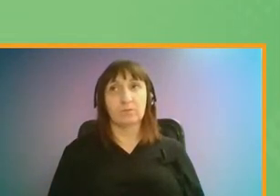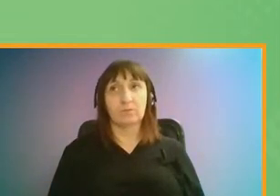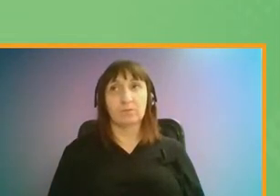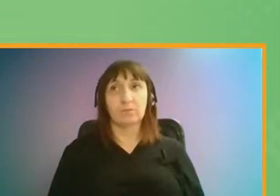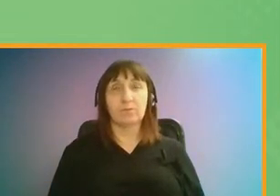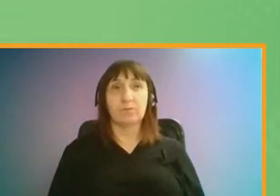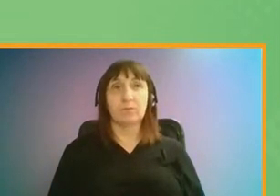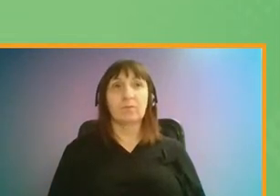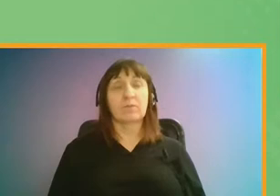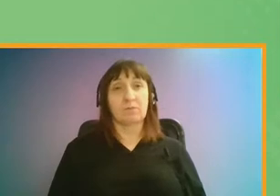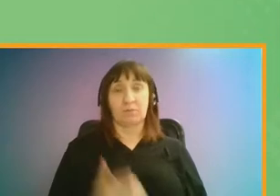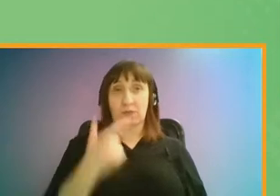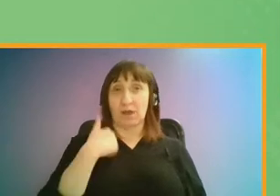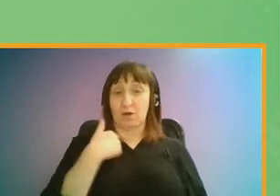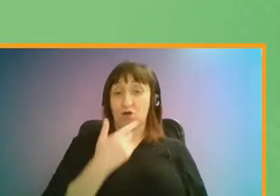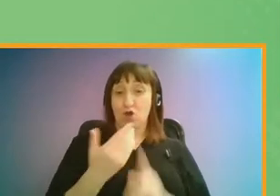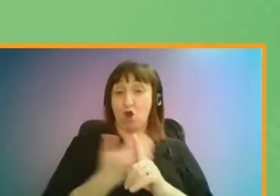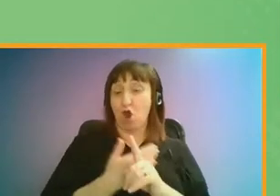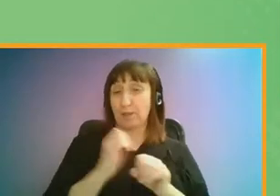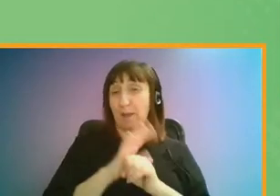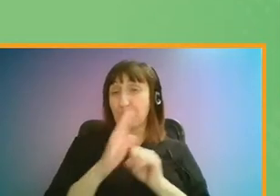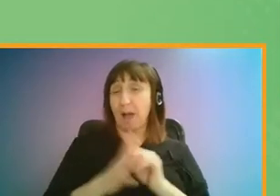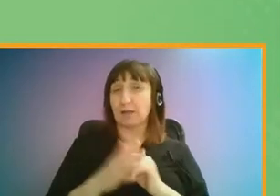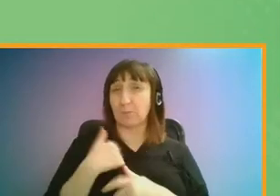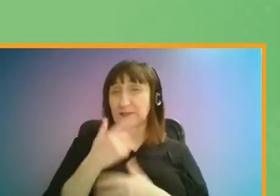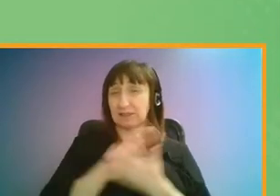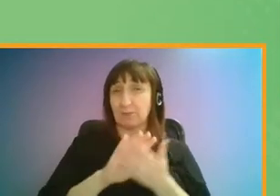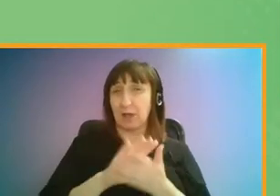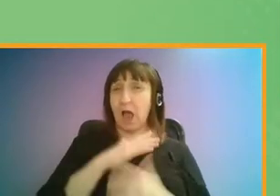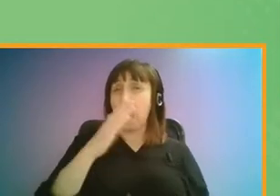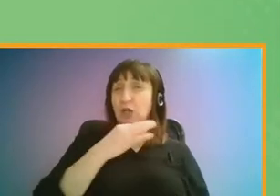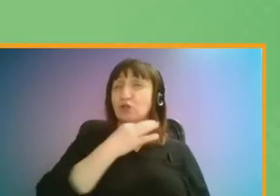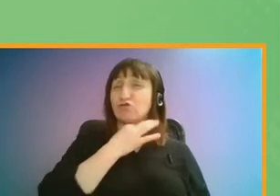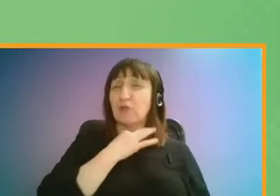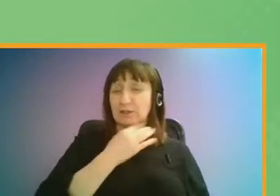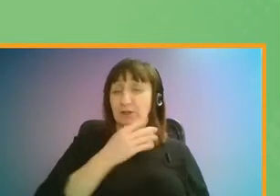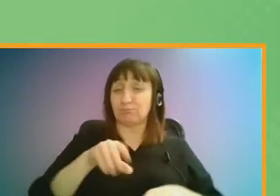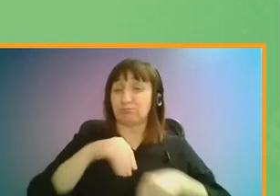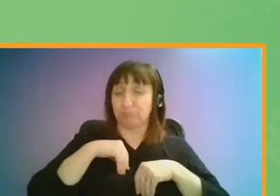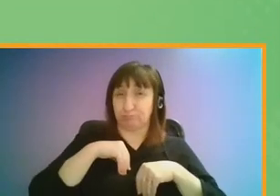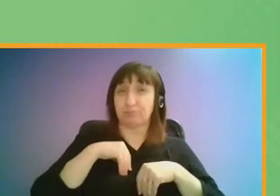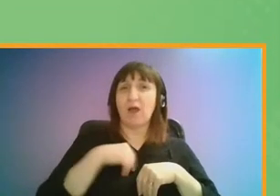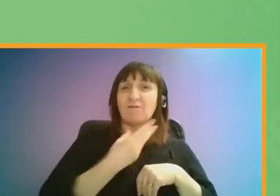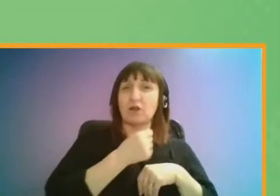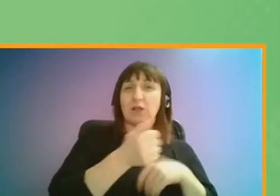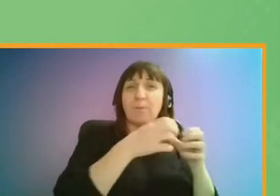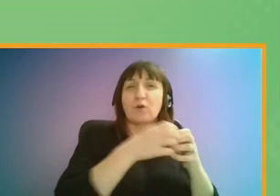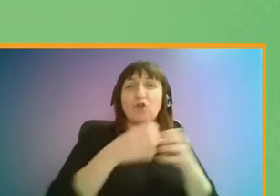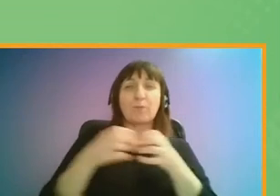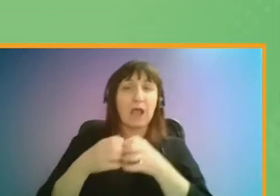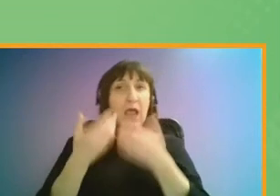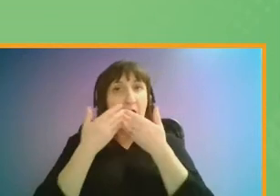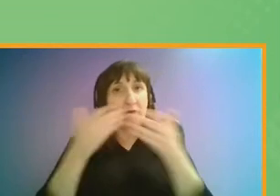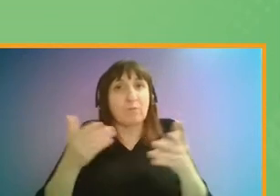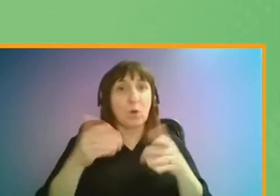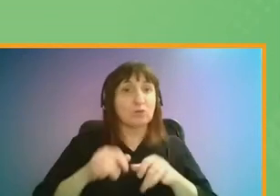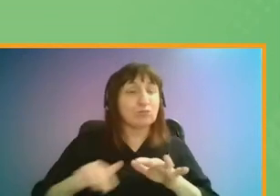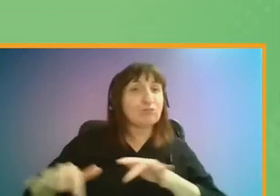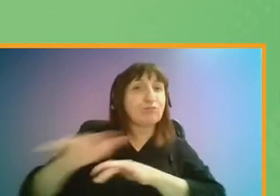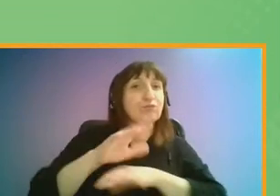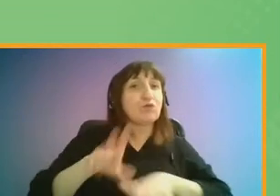It became clear early in the pandemic there was a disproportionate risk of getting seriously ill for certain groups of people if exposed to the virus.